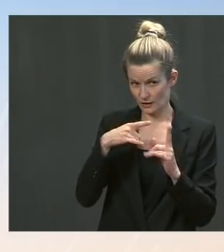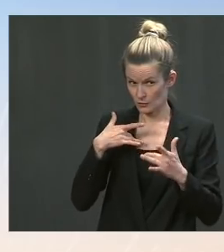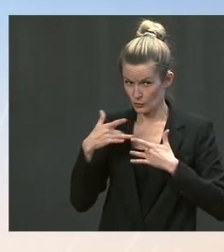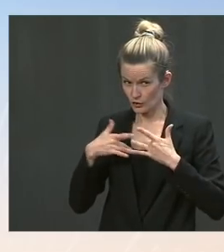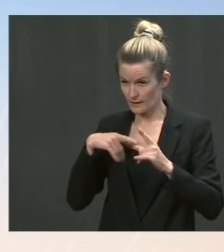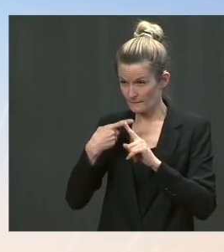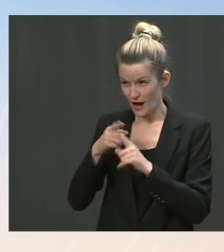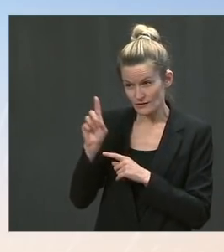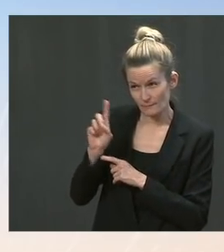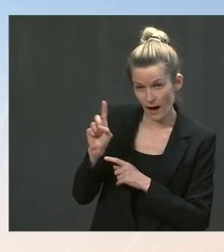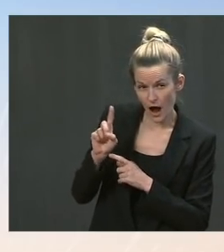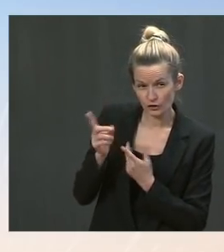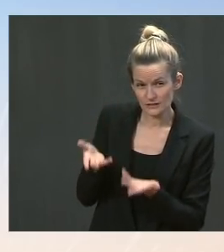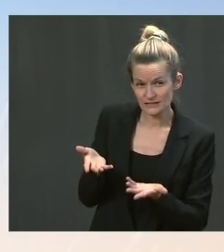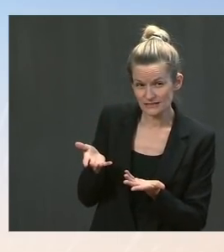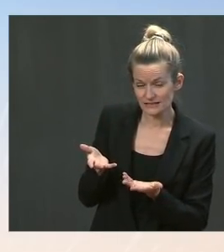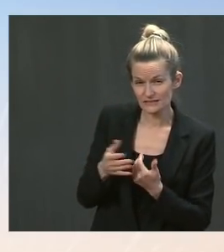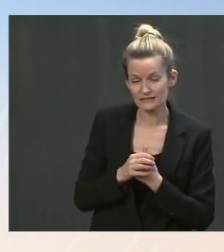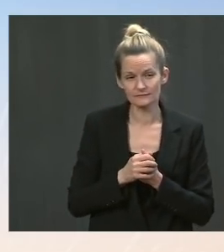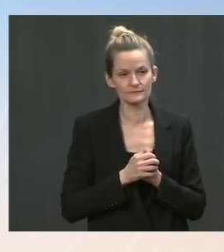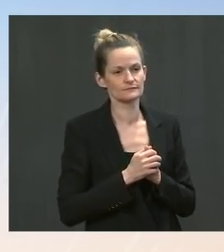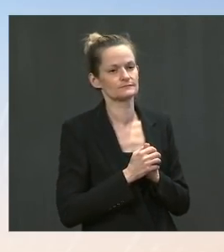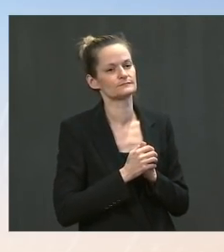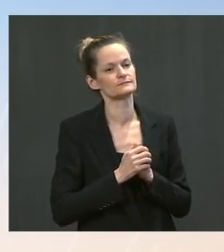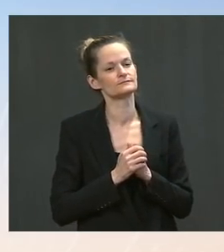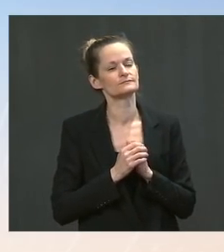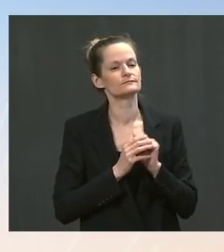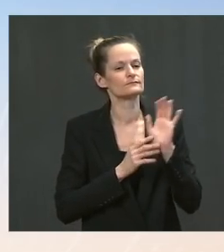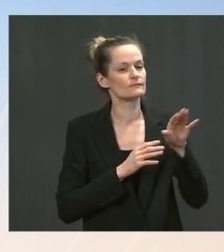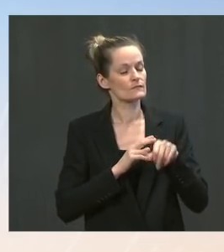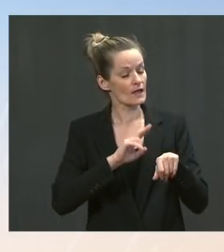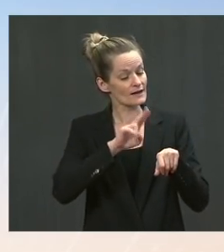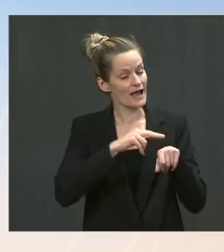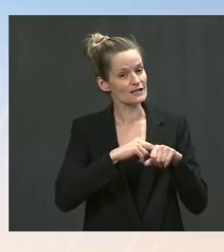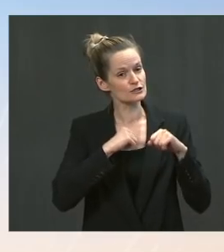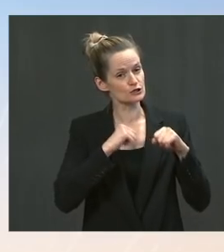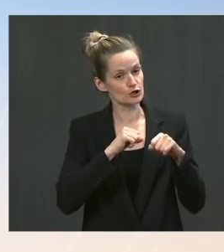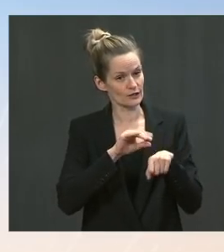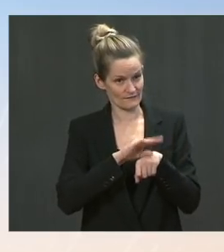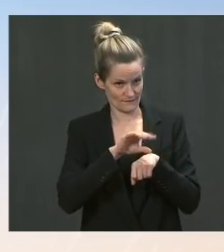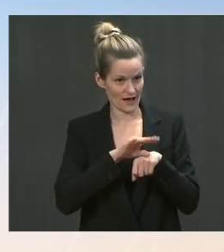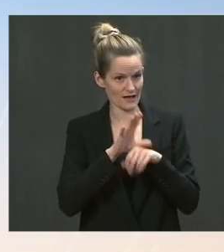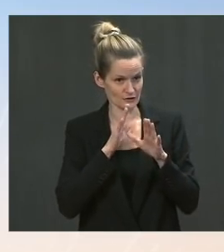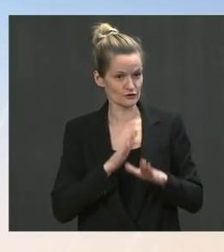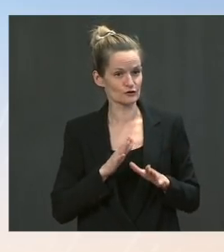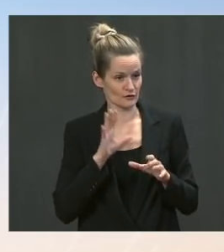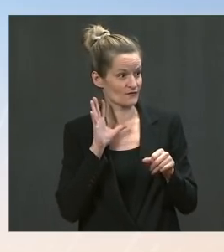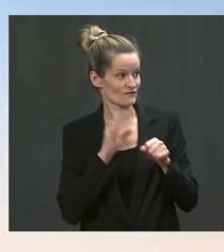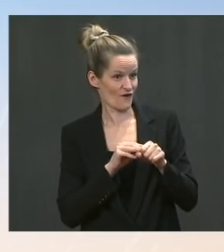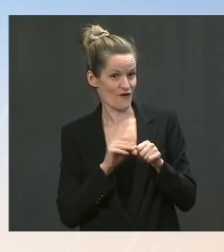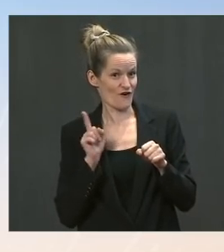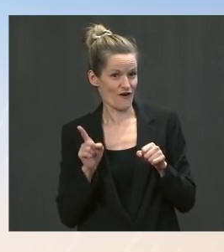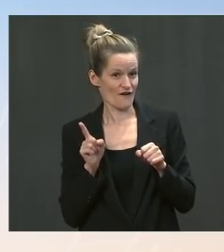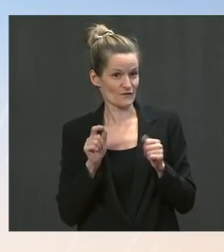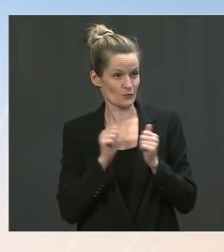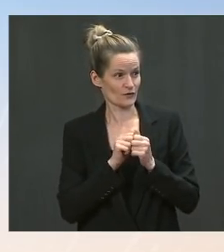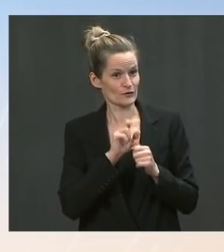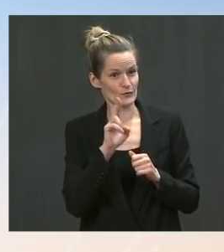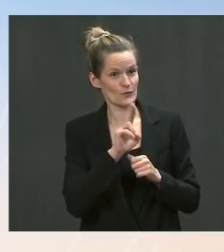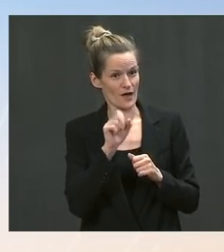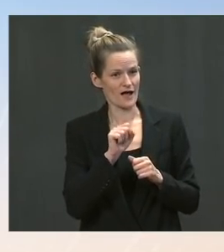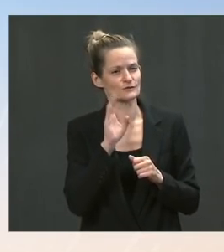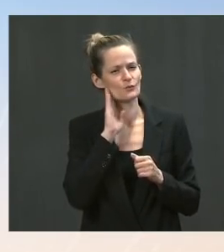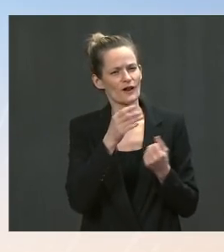Ms. Well, certainly in any meeting, the National Security Advisor and any high-level representatives from the United States would advocate for democracy, for free